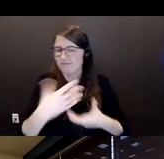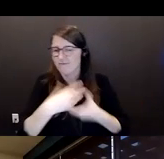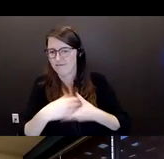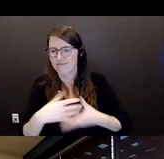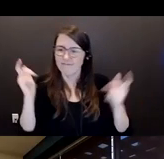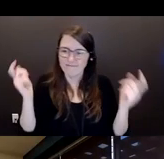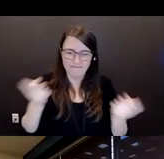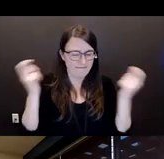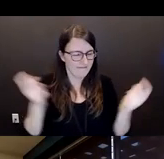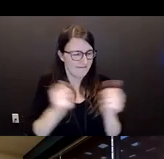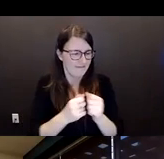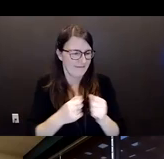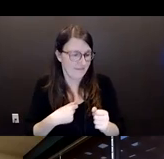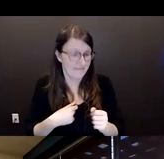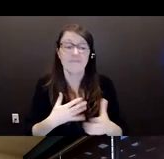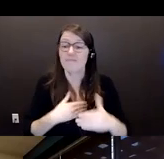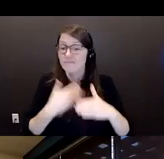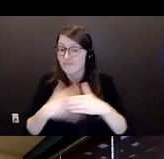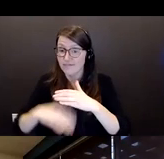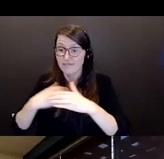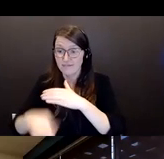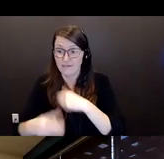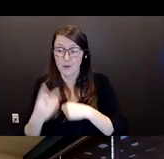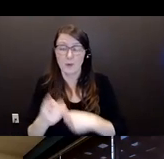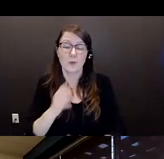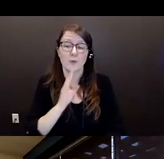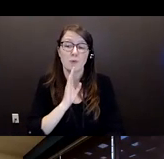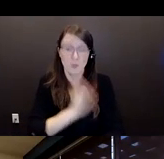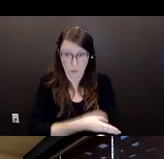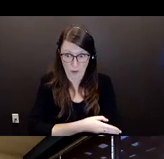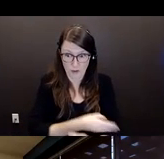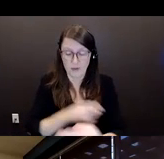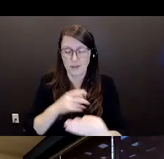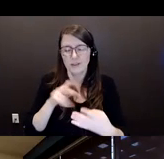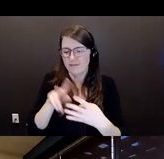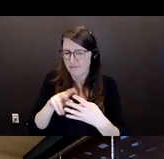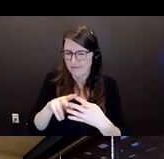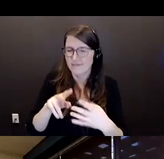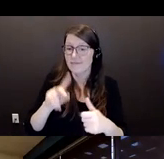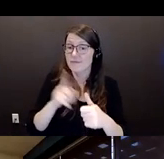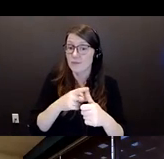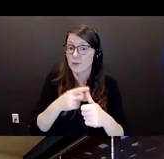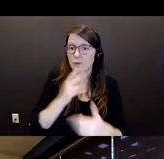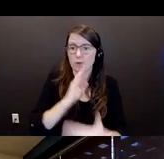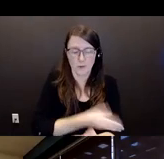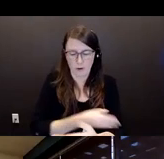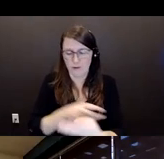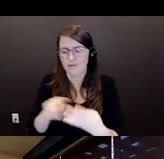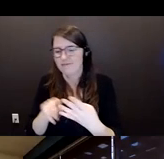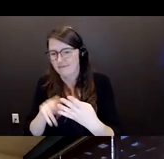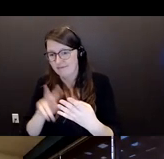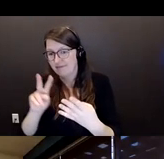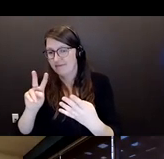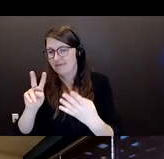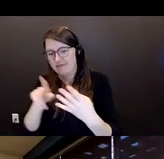daughters into the family as well. So there were the four girls and myself. So, and my new husband.